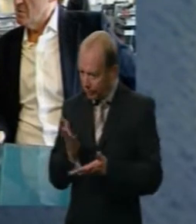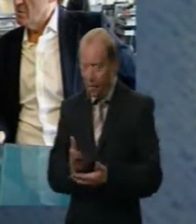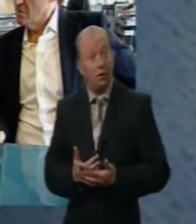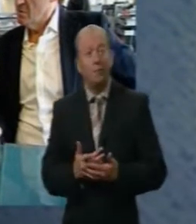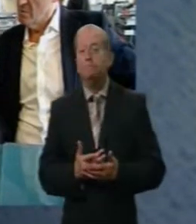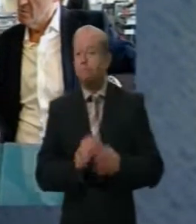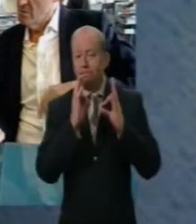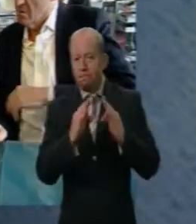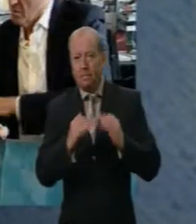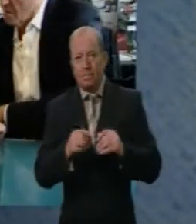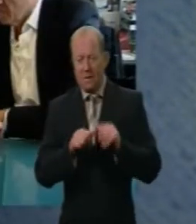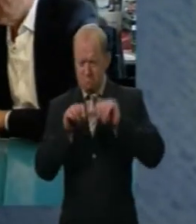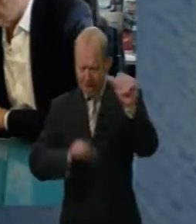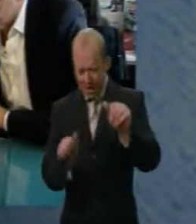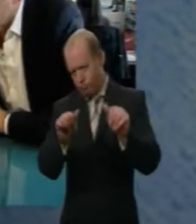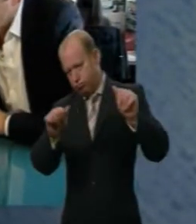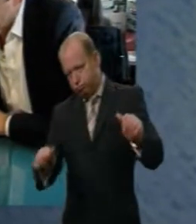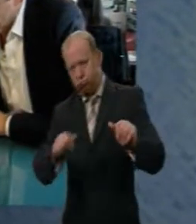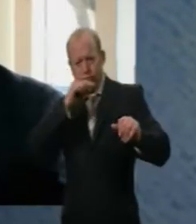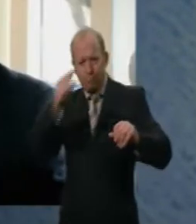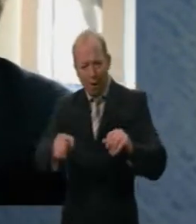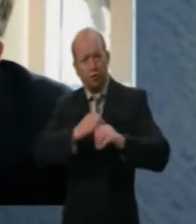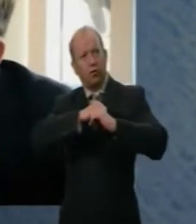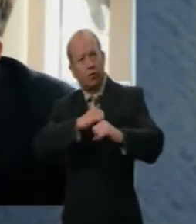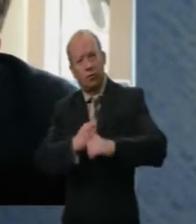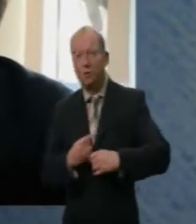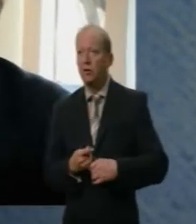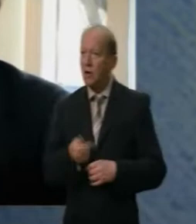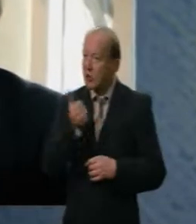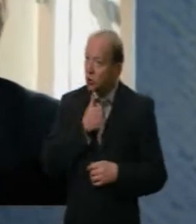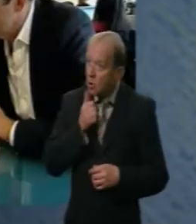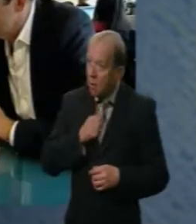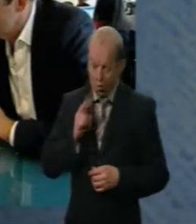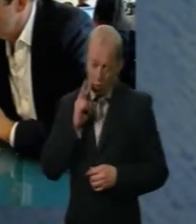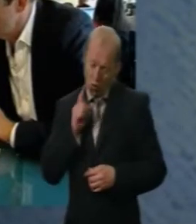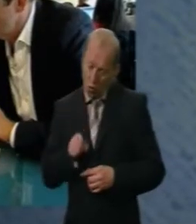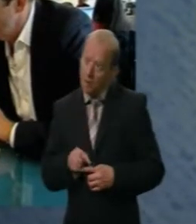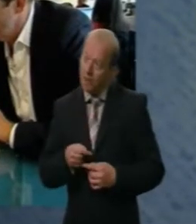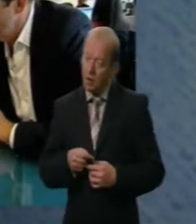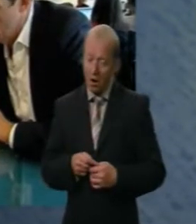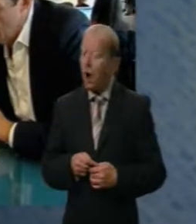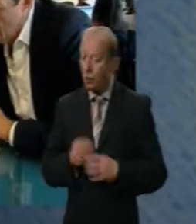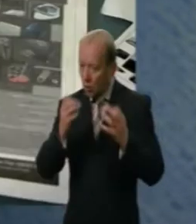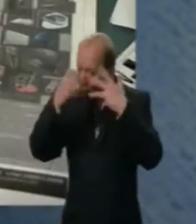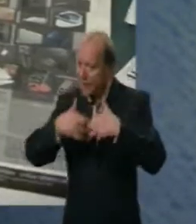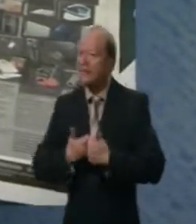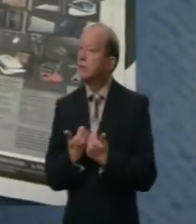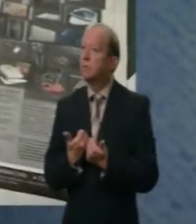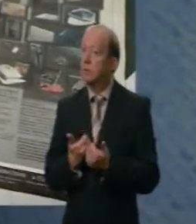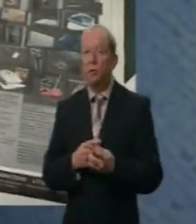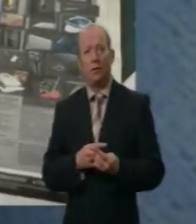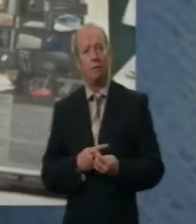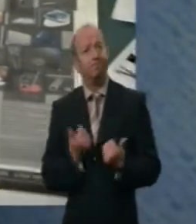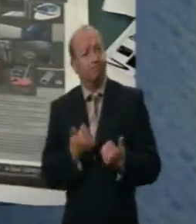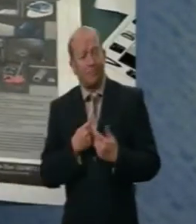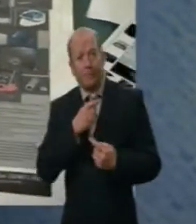advertisements. As a consumer, you would look at that and think, nothing to worry about? No. Order goods from one of these ads and all you'll get